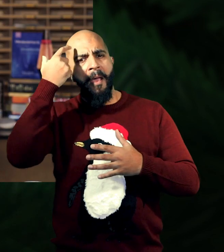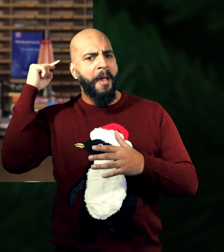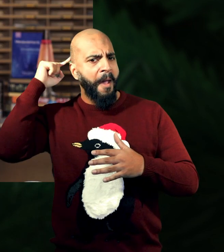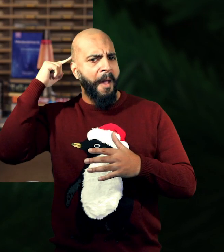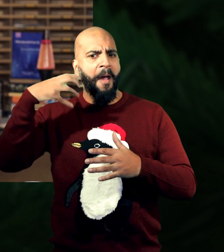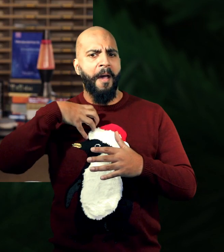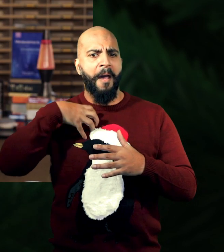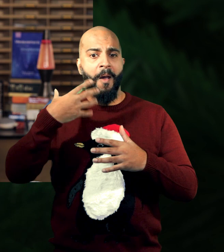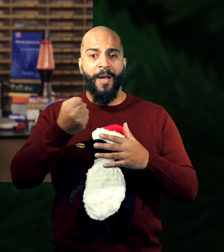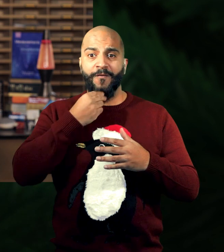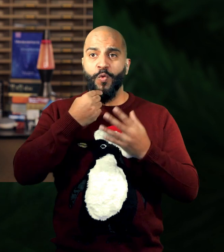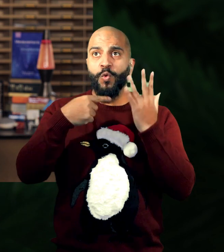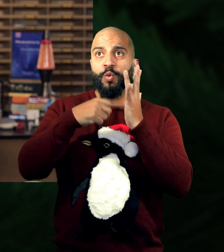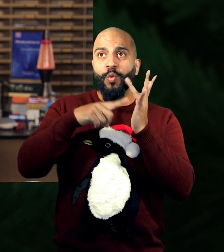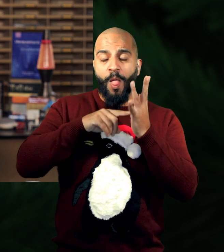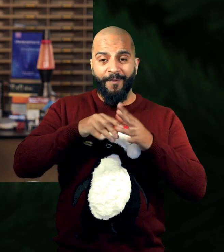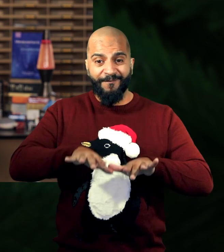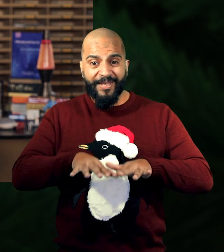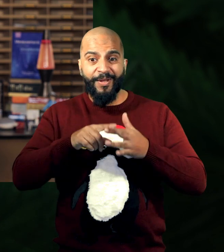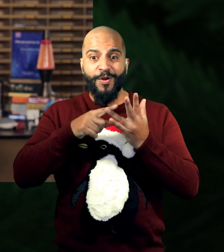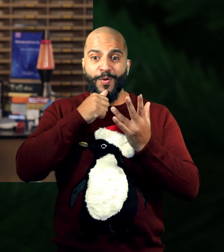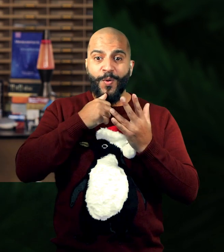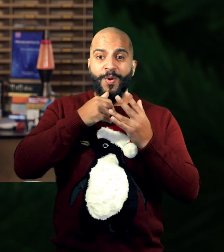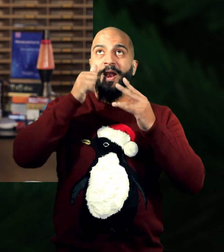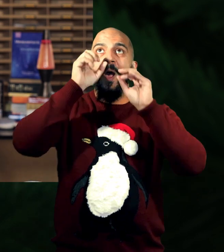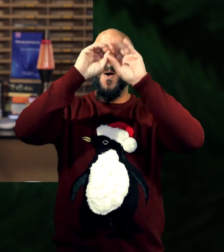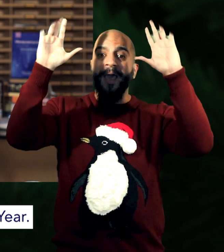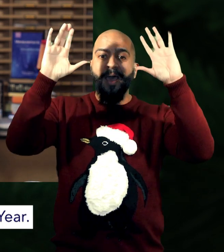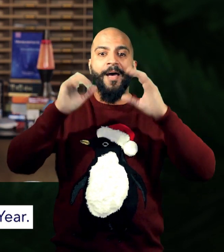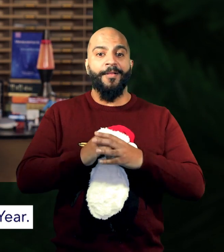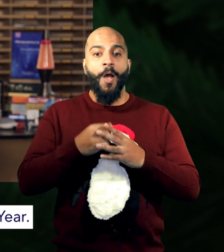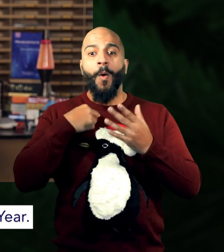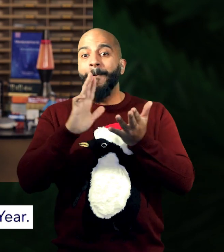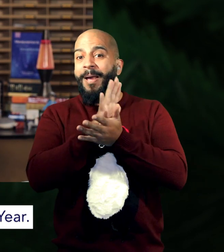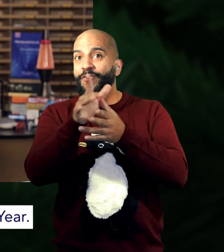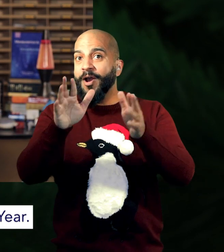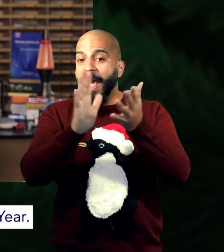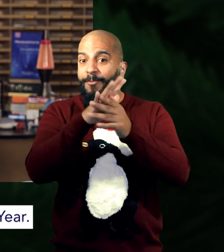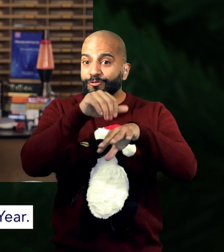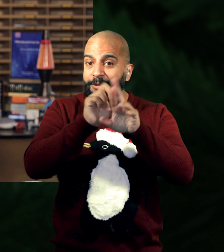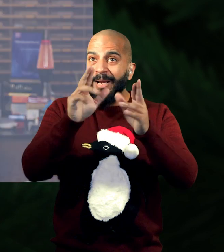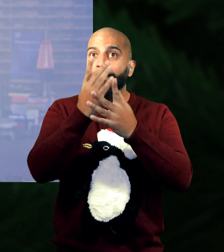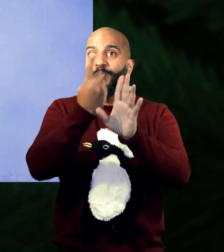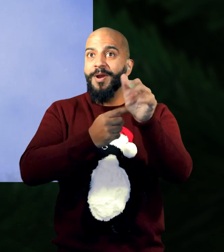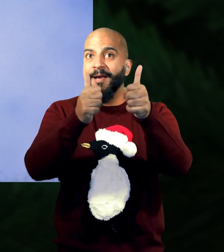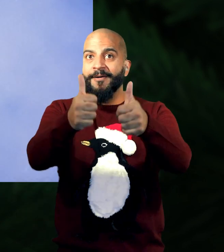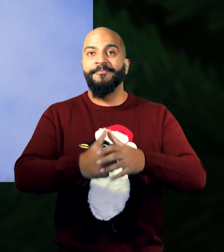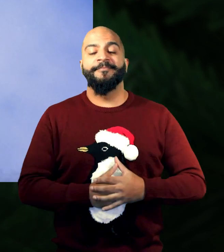using the tools we have at our feet to understand our place in the cosmos. Merry Christmas to all of you, and have a good New Year.